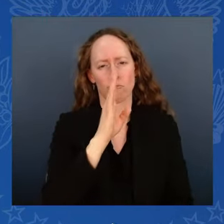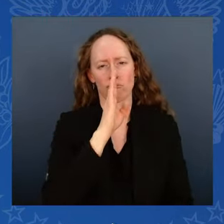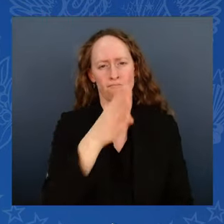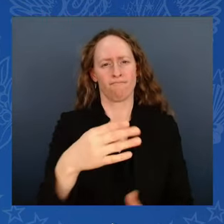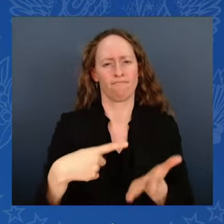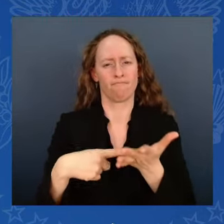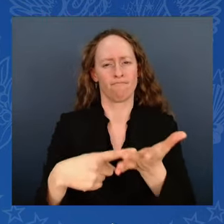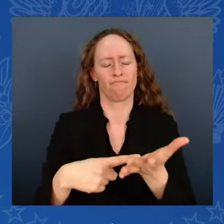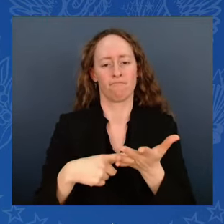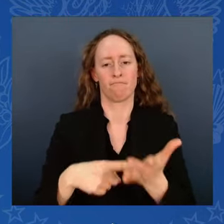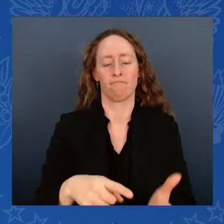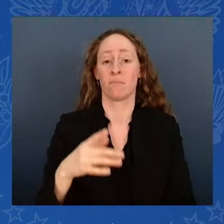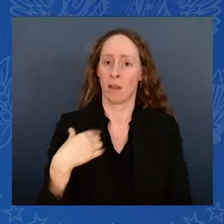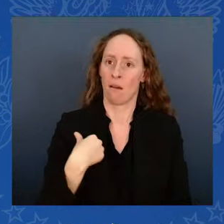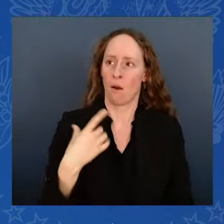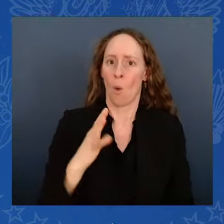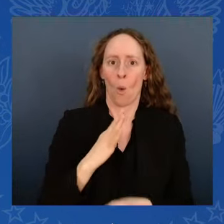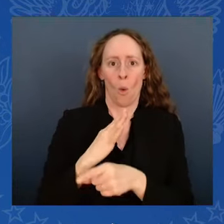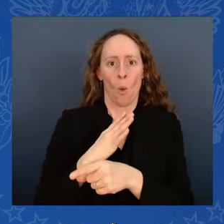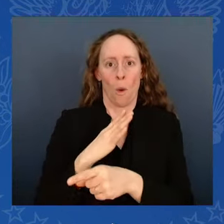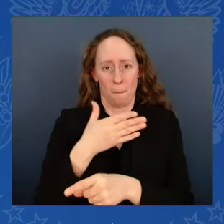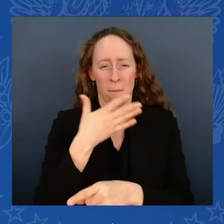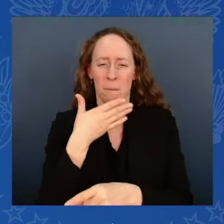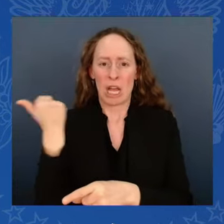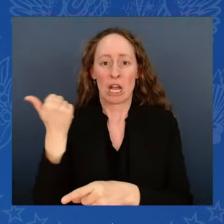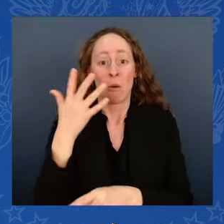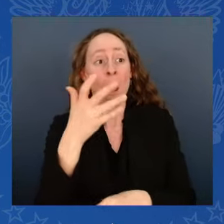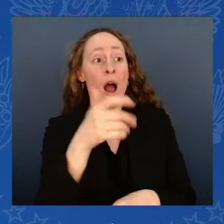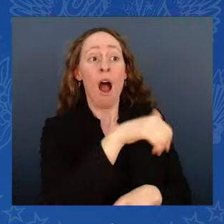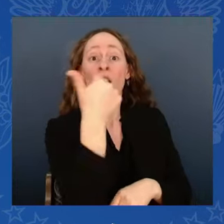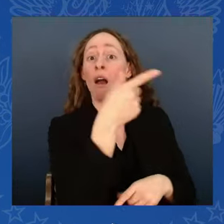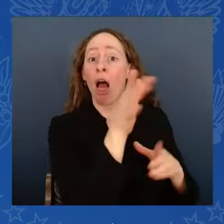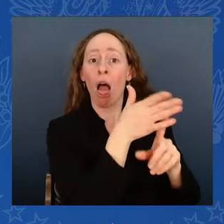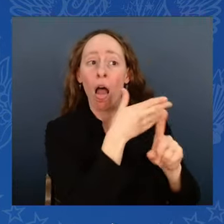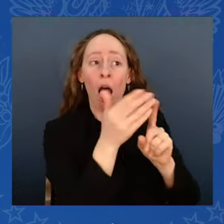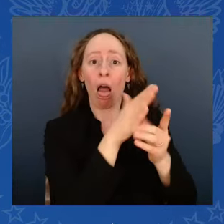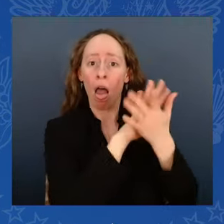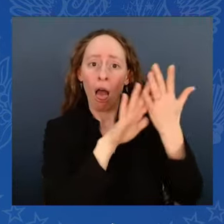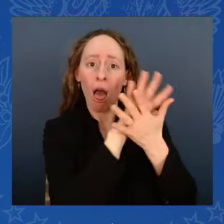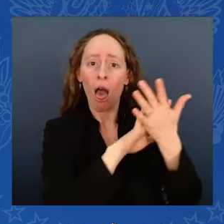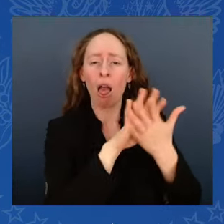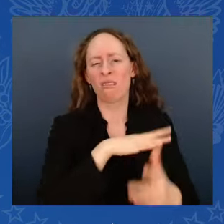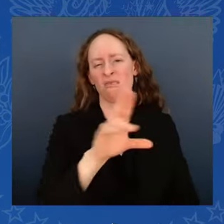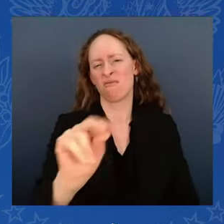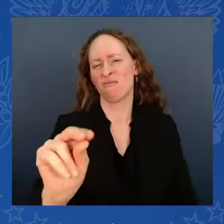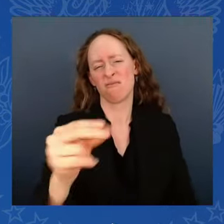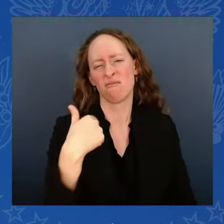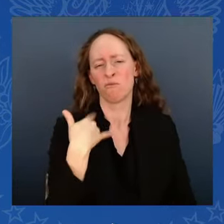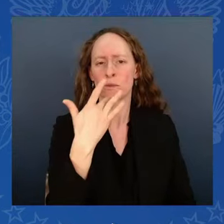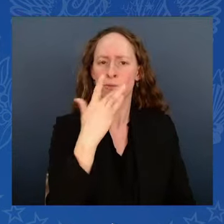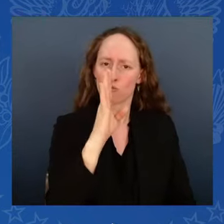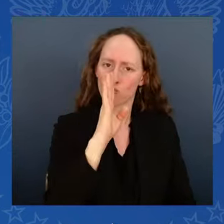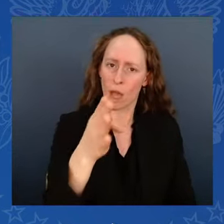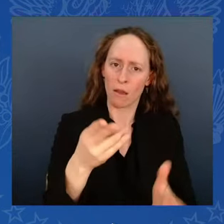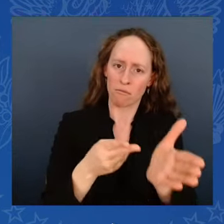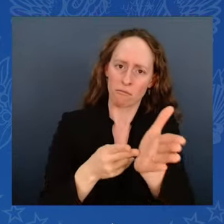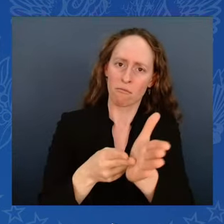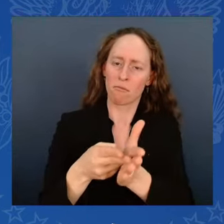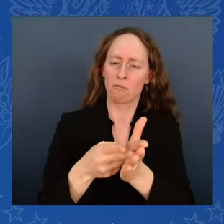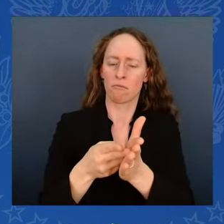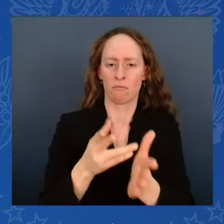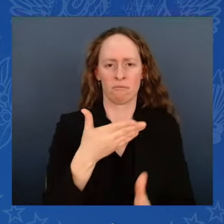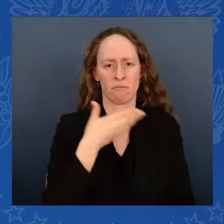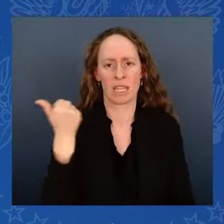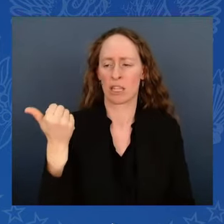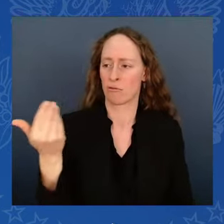We want the truth, good and bad, and we will know how to handle it from there. Don't talk to us like we're